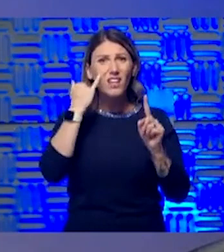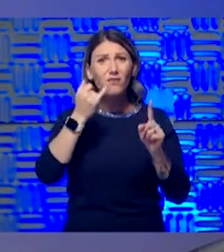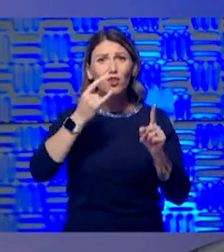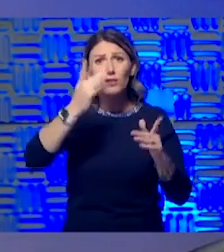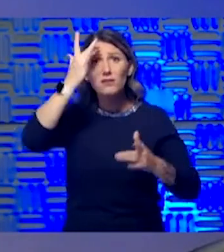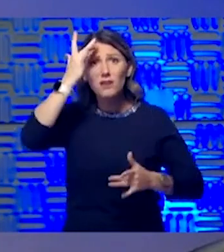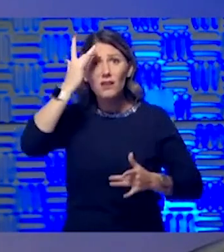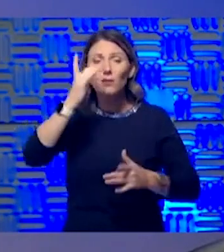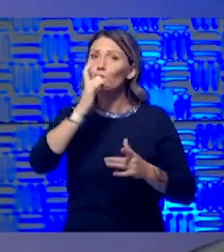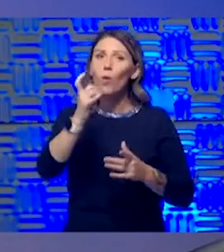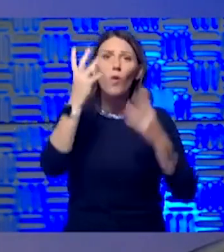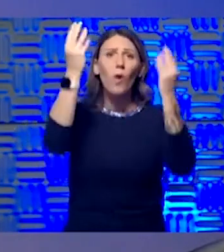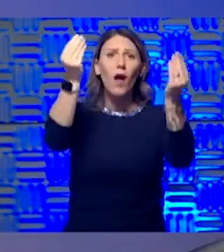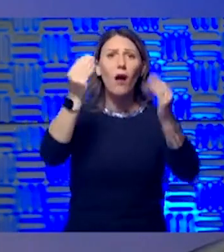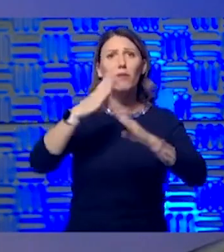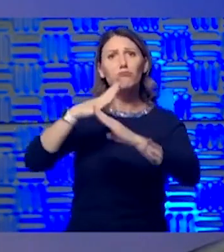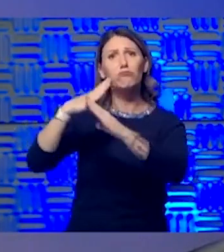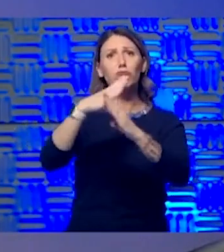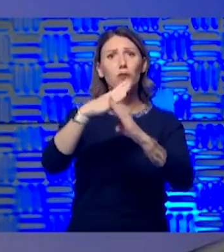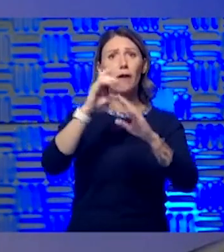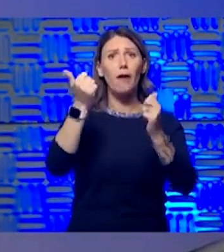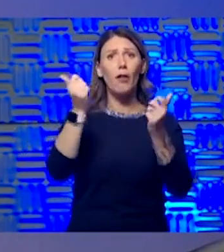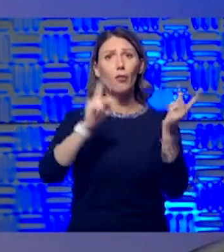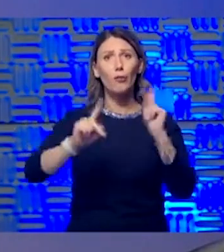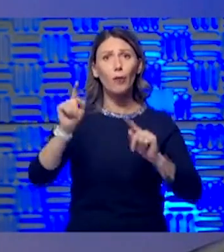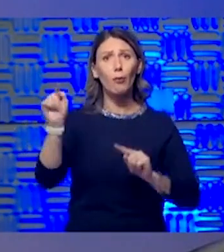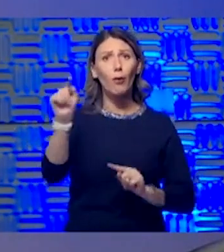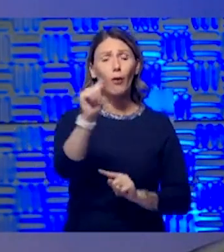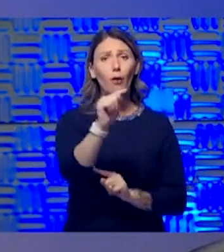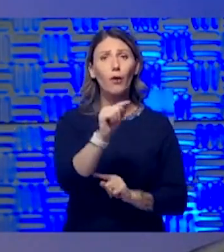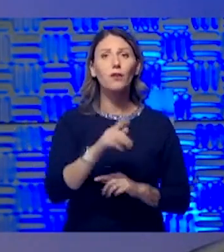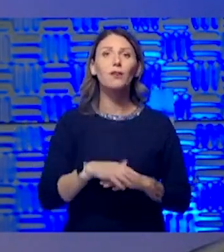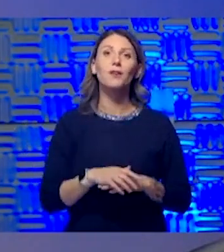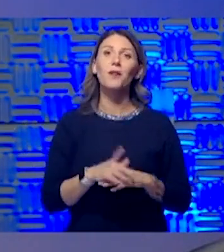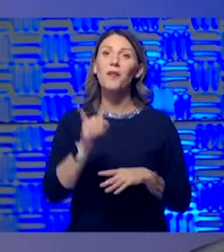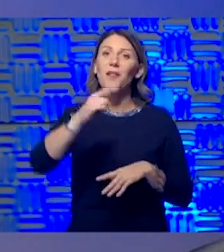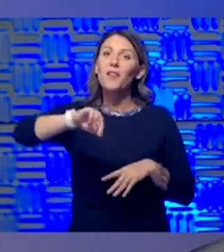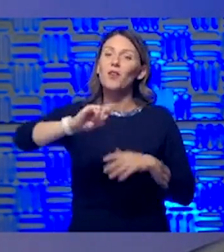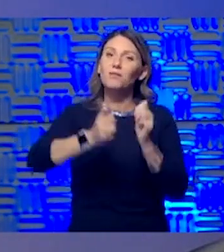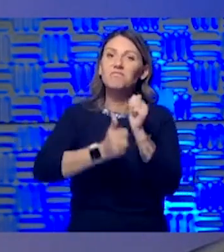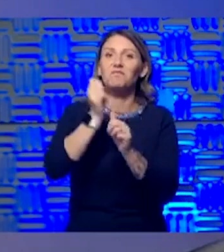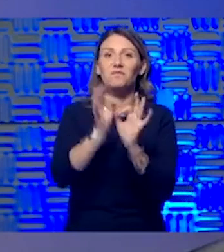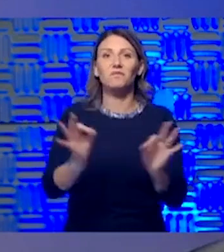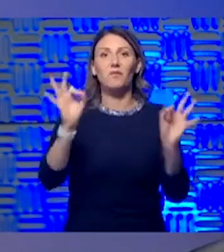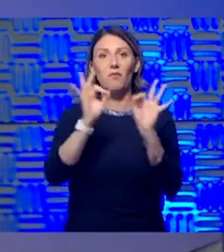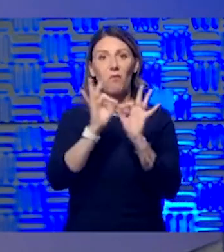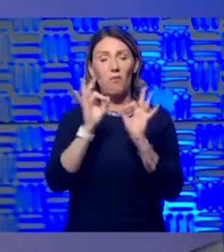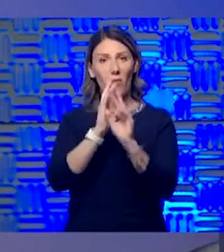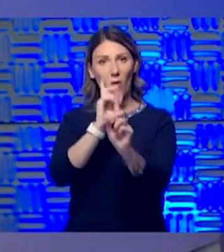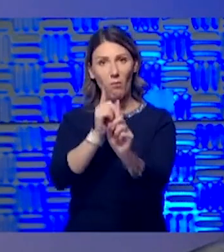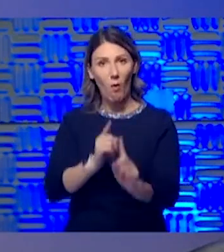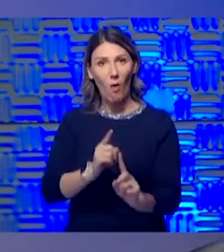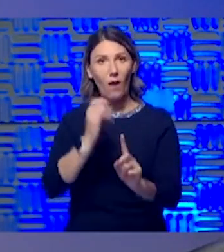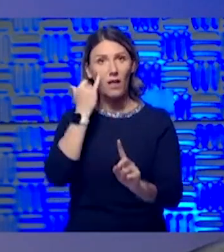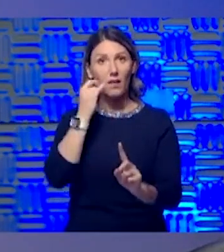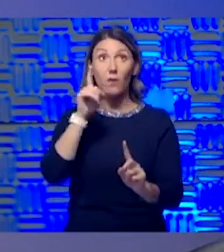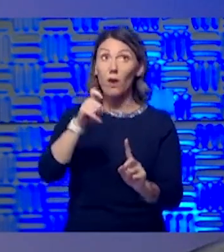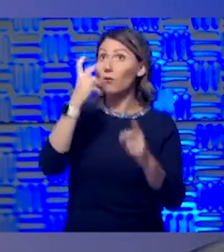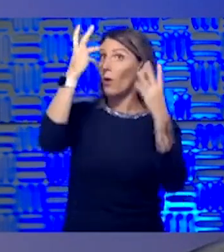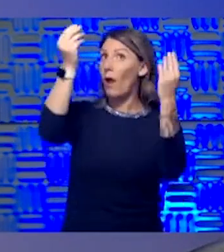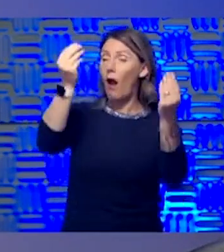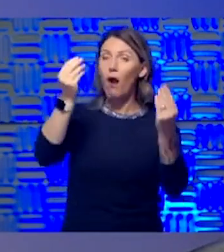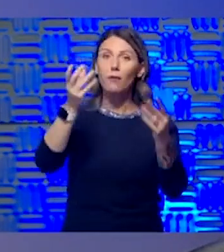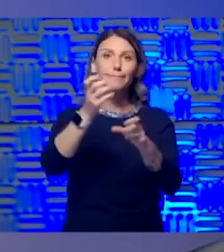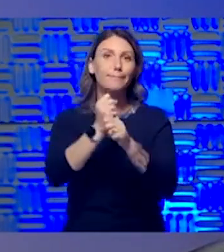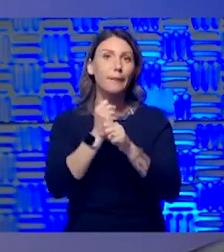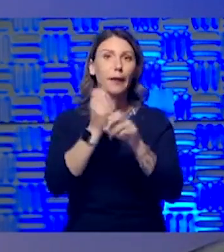You know, protect other people. So I think those would be the main messages for that if you have to go out and get your hair cut. We